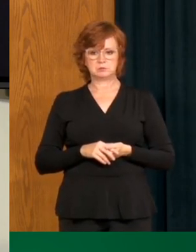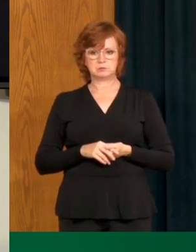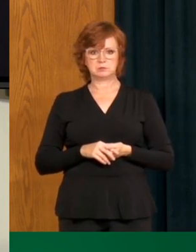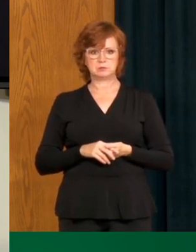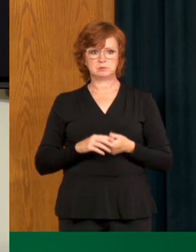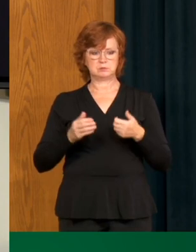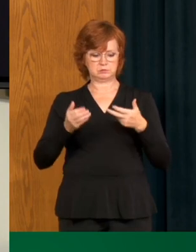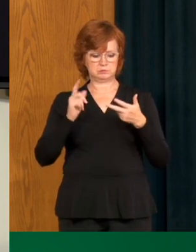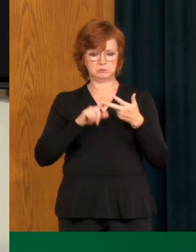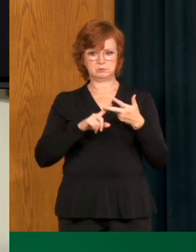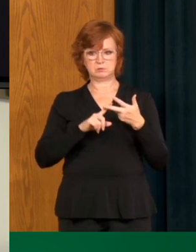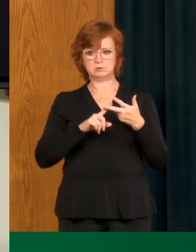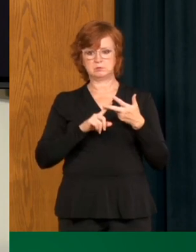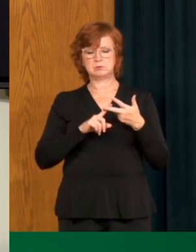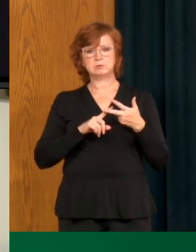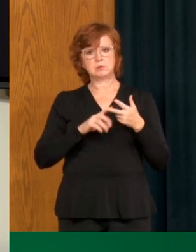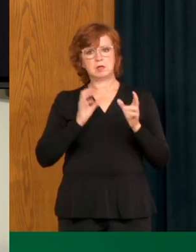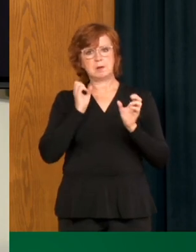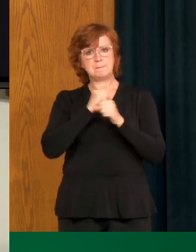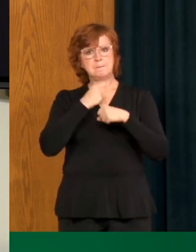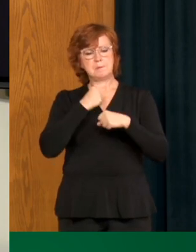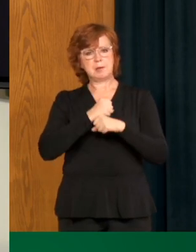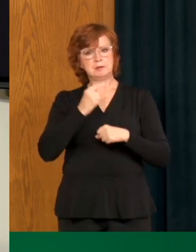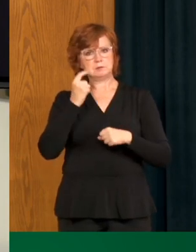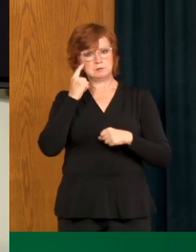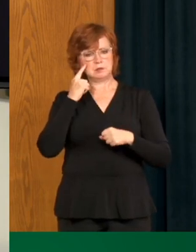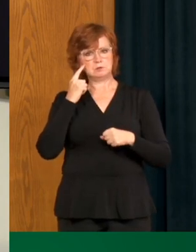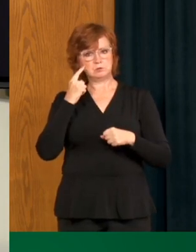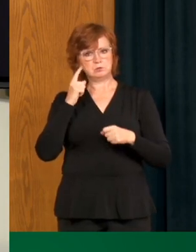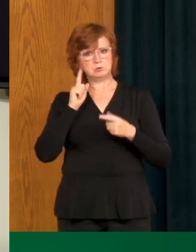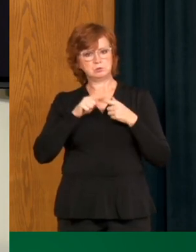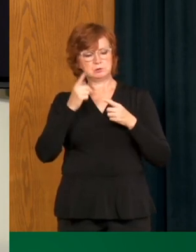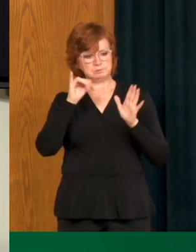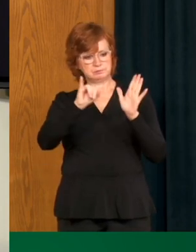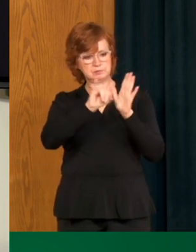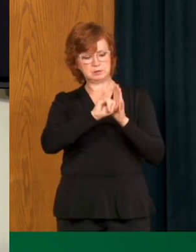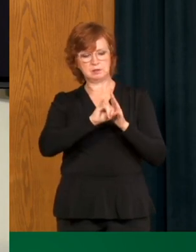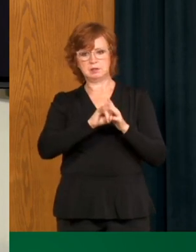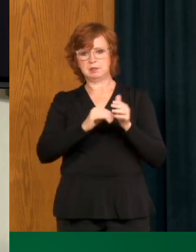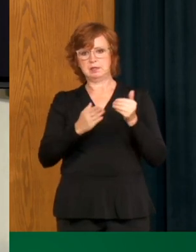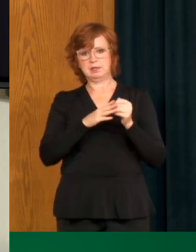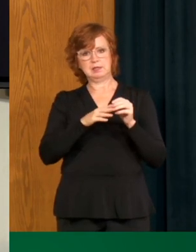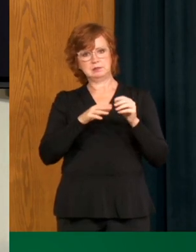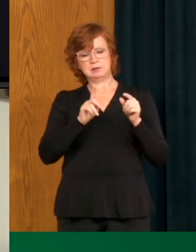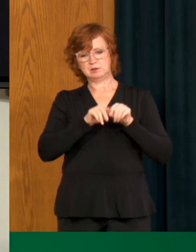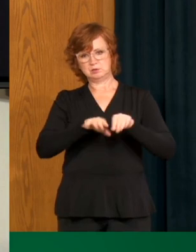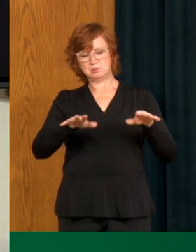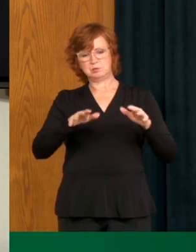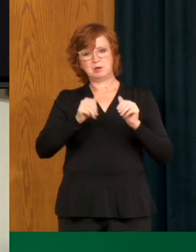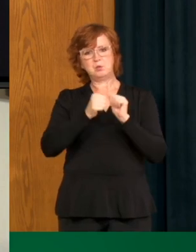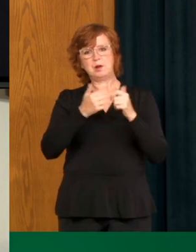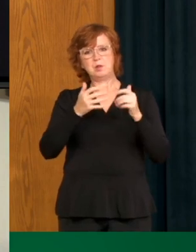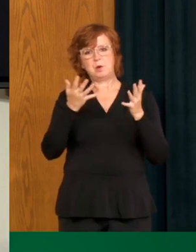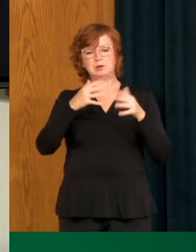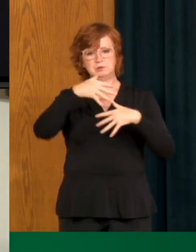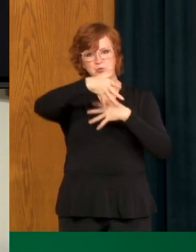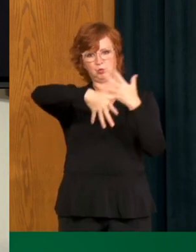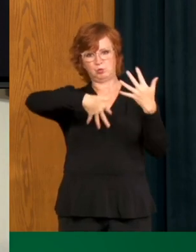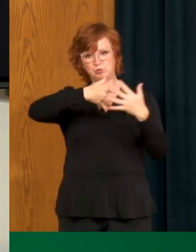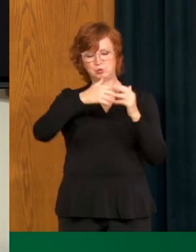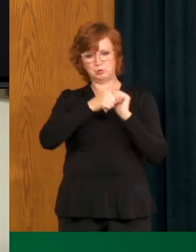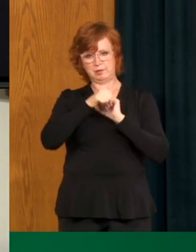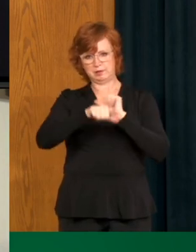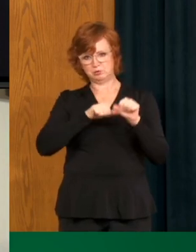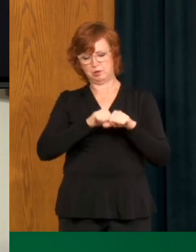rational to assume that that's where transmission is spread more easily. And that's why even when we are out and about,